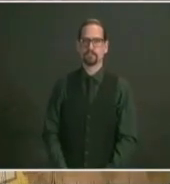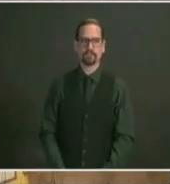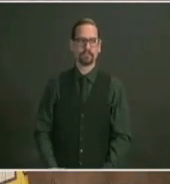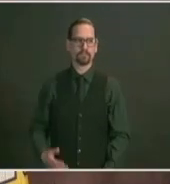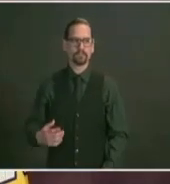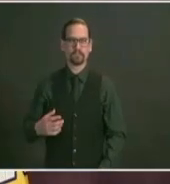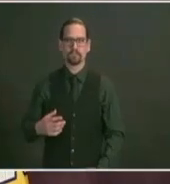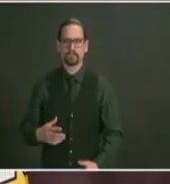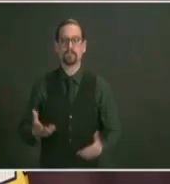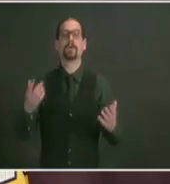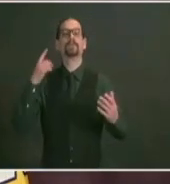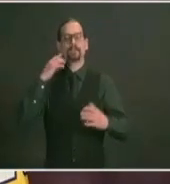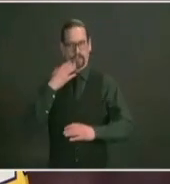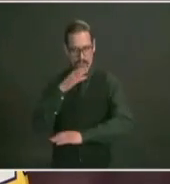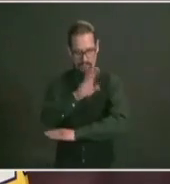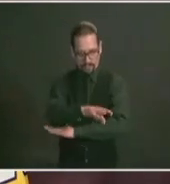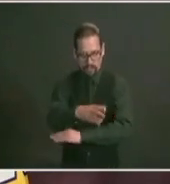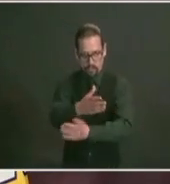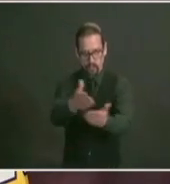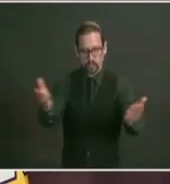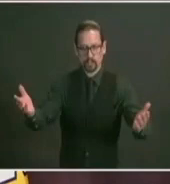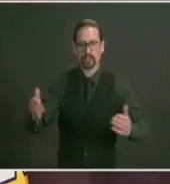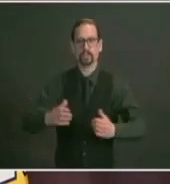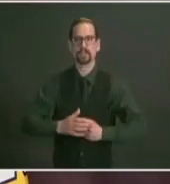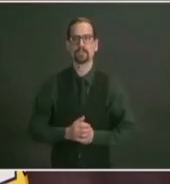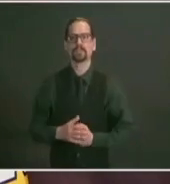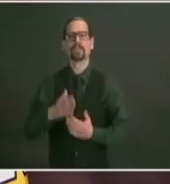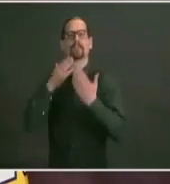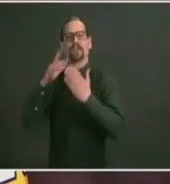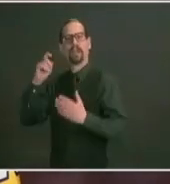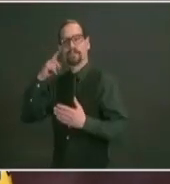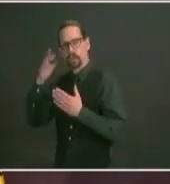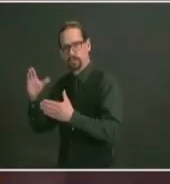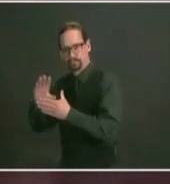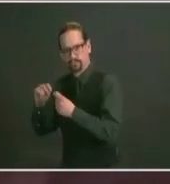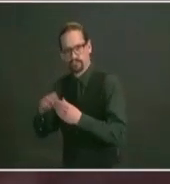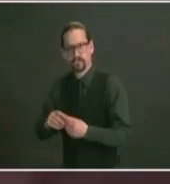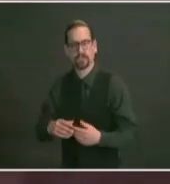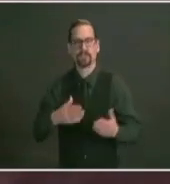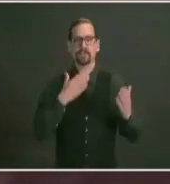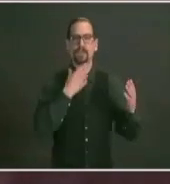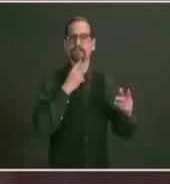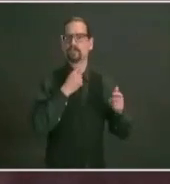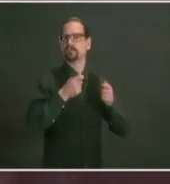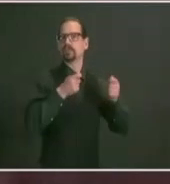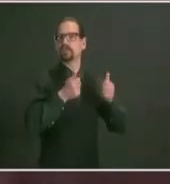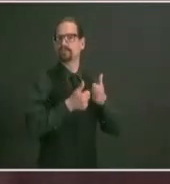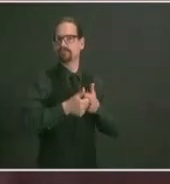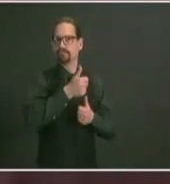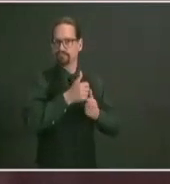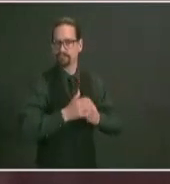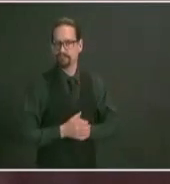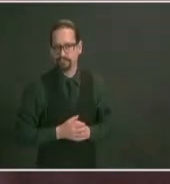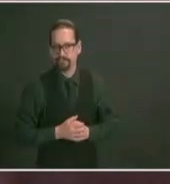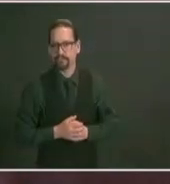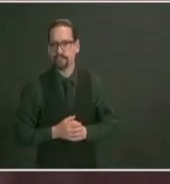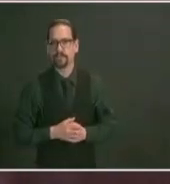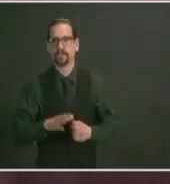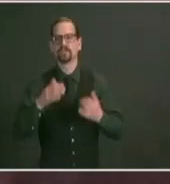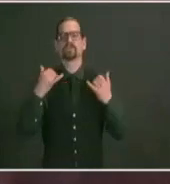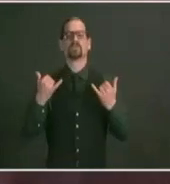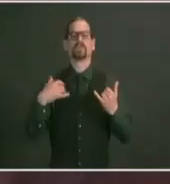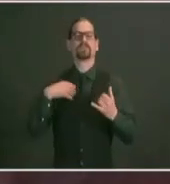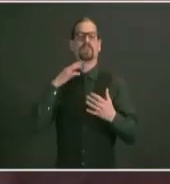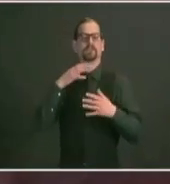good afternoon and thank you governor and director for the uh updates i'm going to provide a quick overview of where things stand